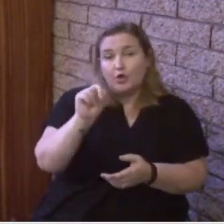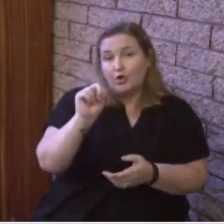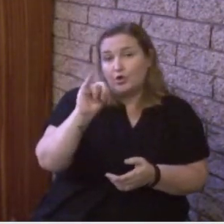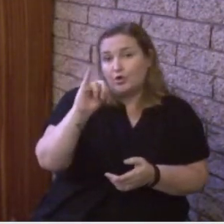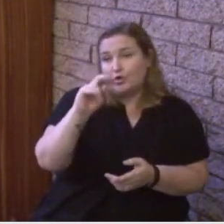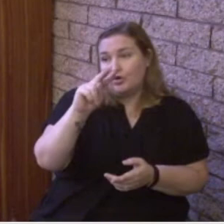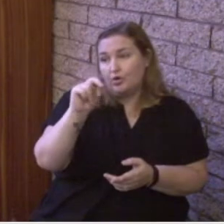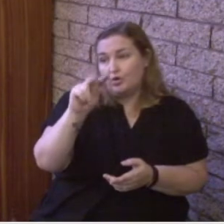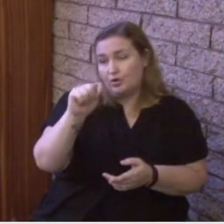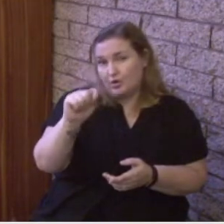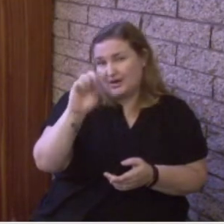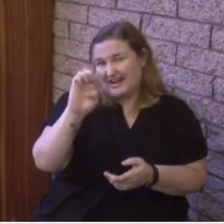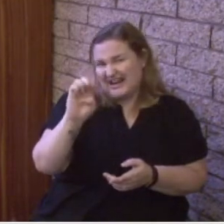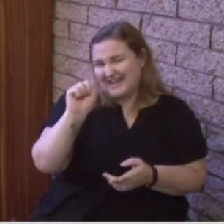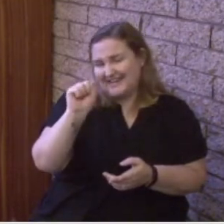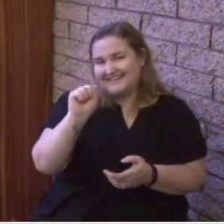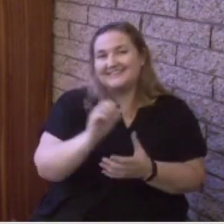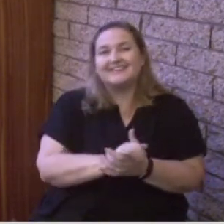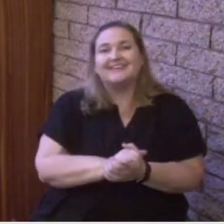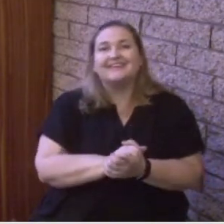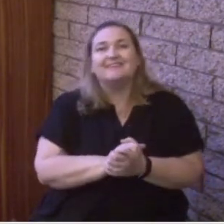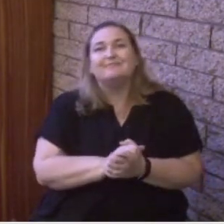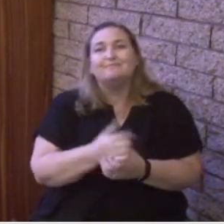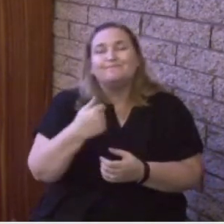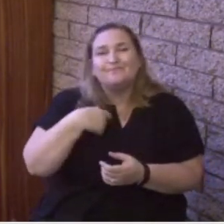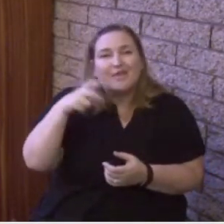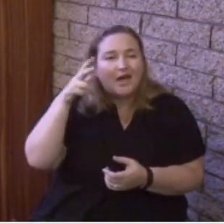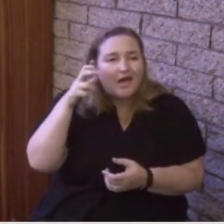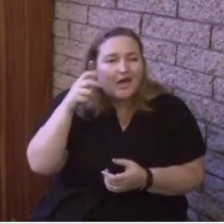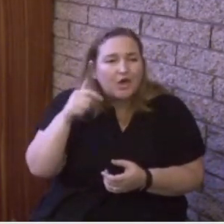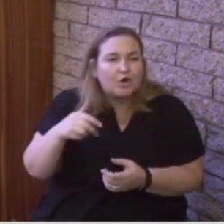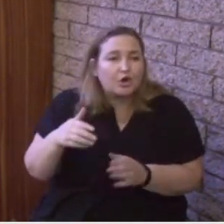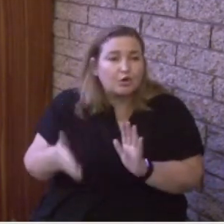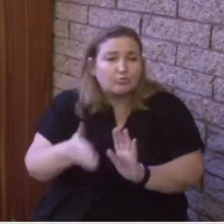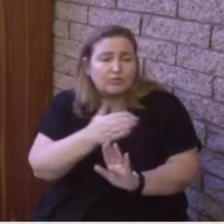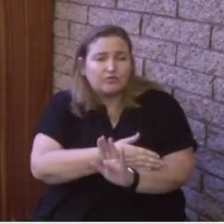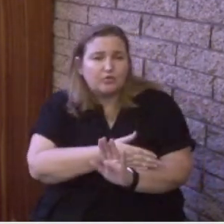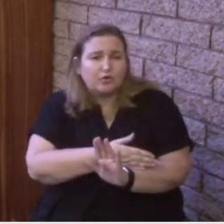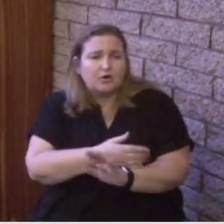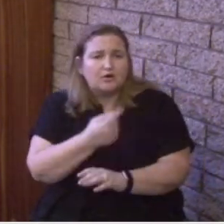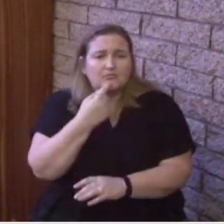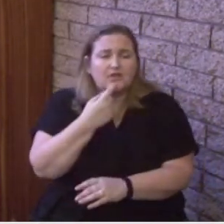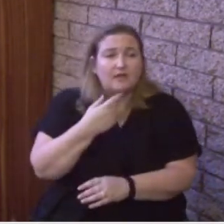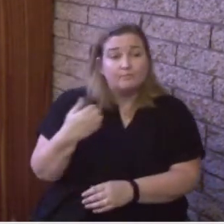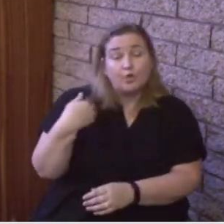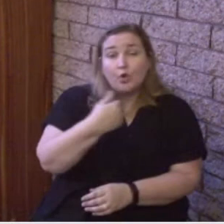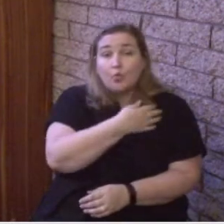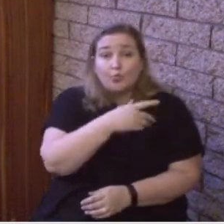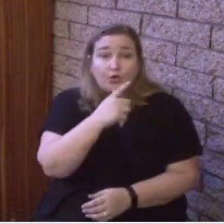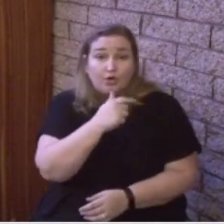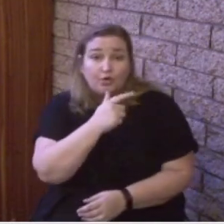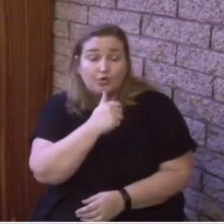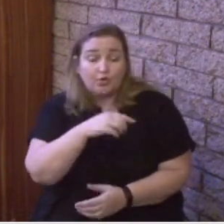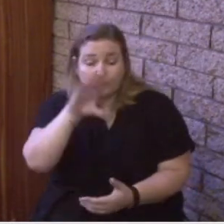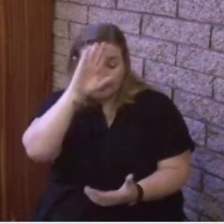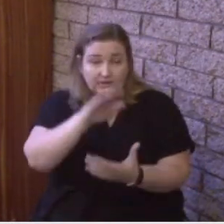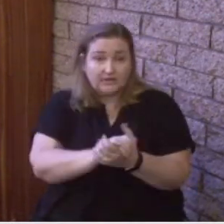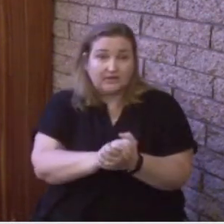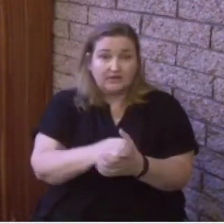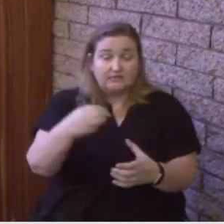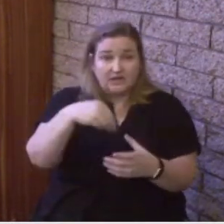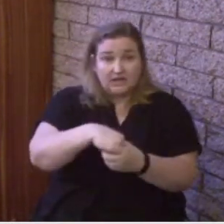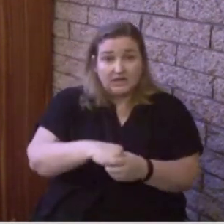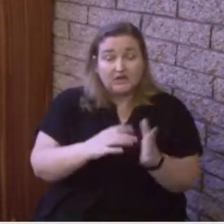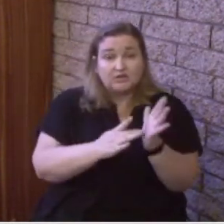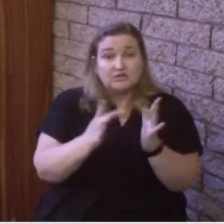I heard it once said that we who believe in Jesus are going to live together in heaven